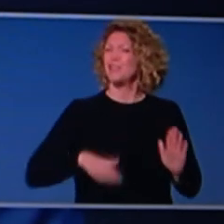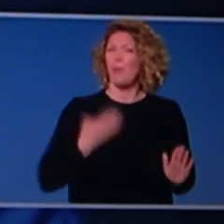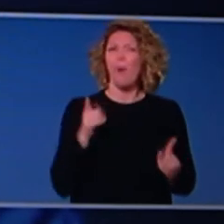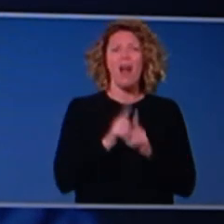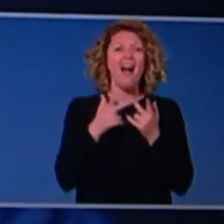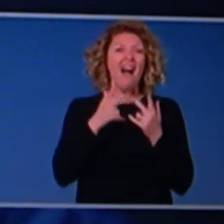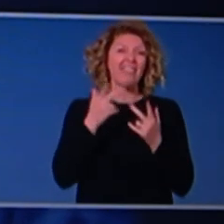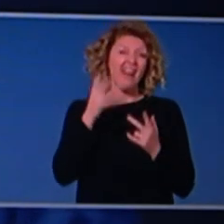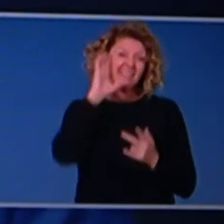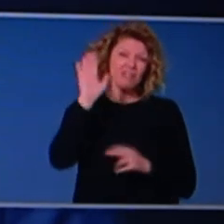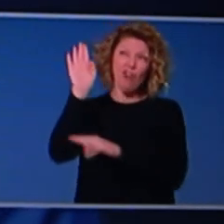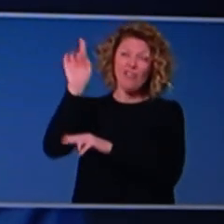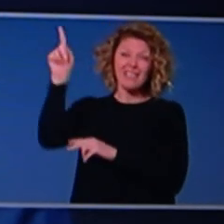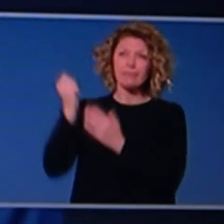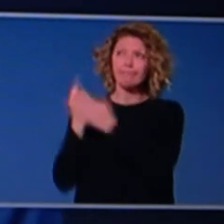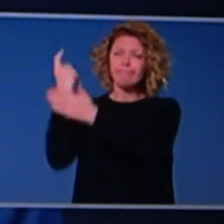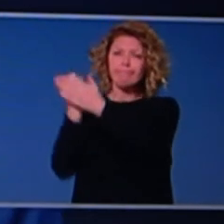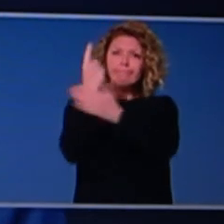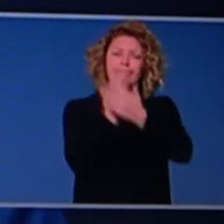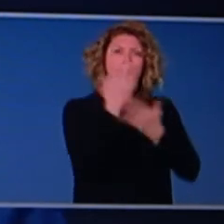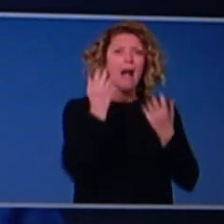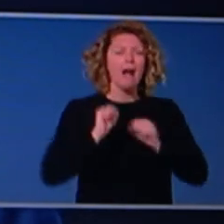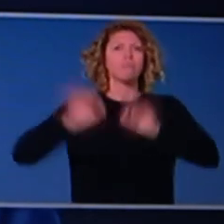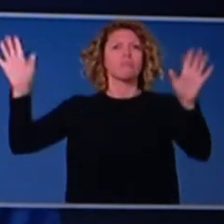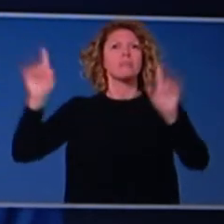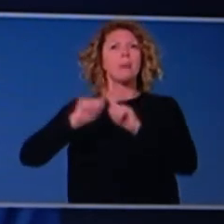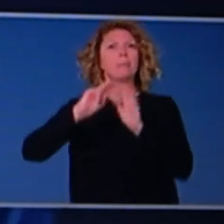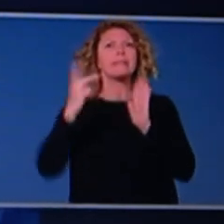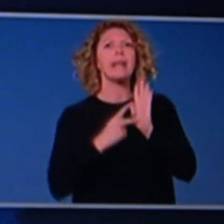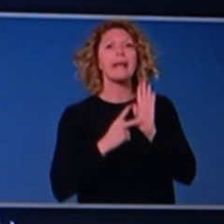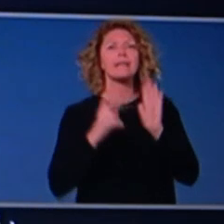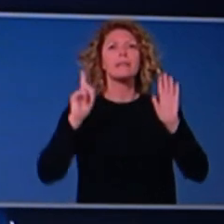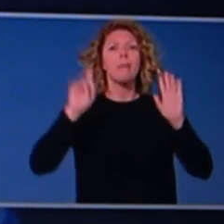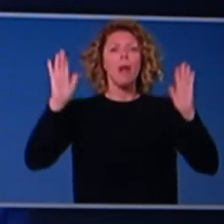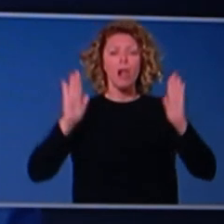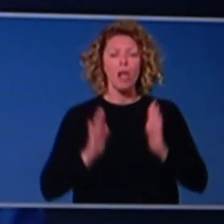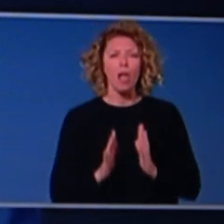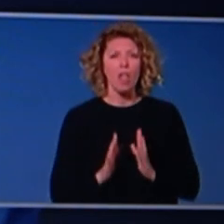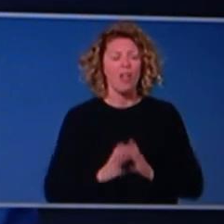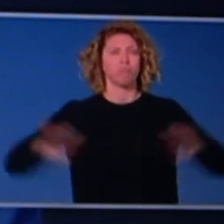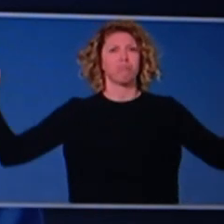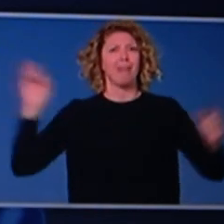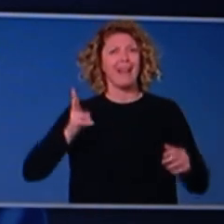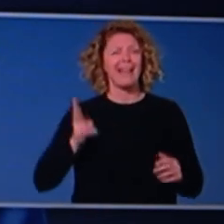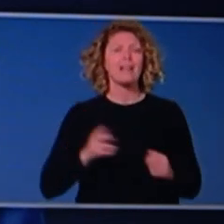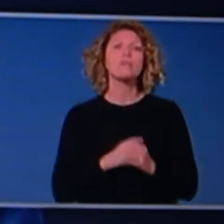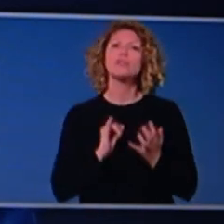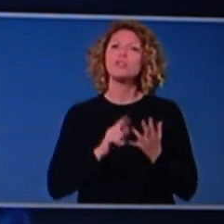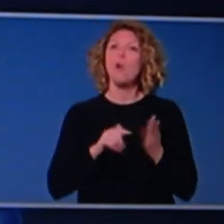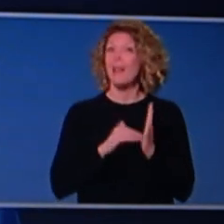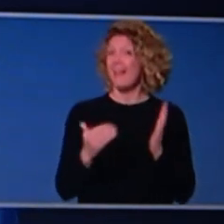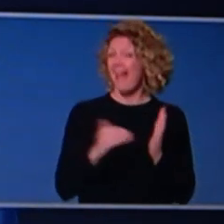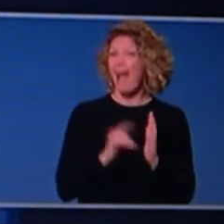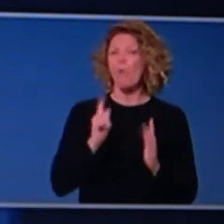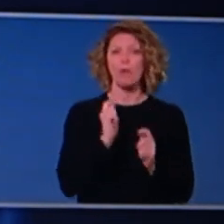testing has to be very, very good. The most important thing in testing is for everybody who has